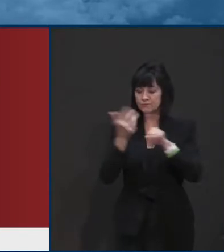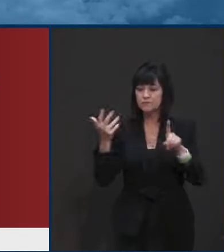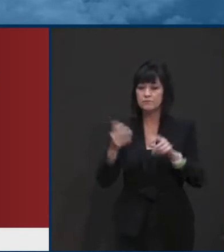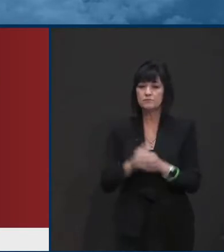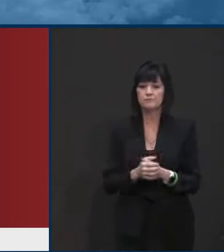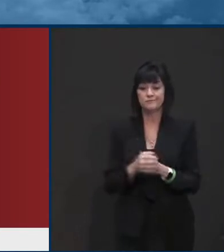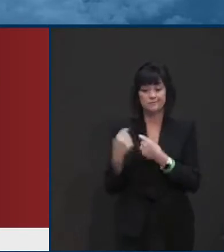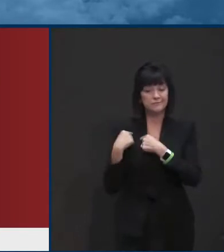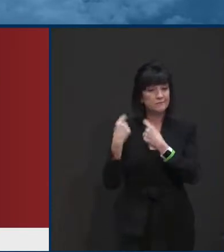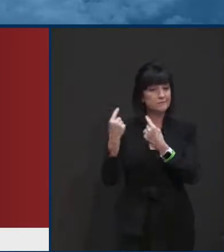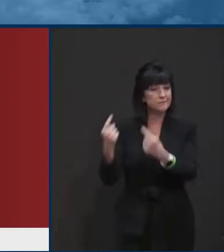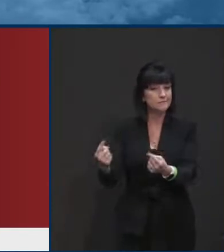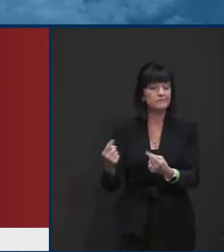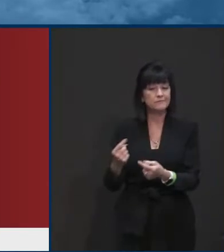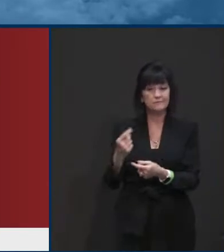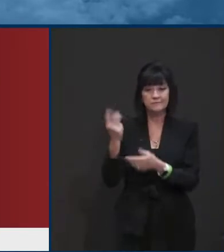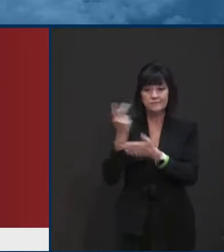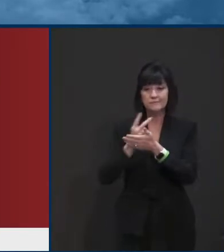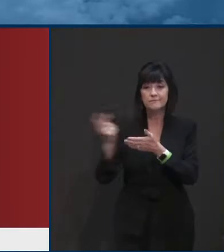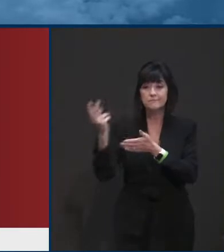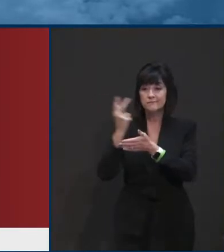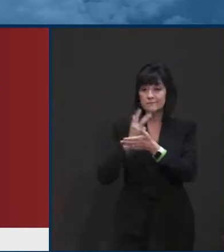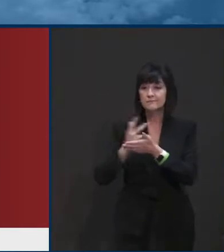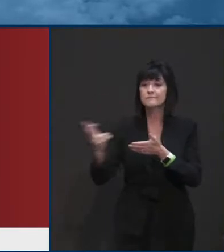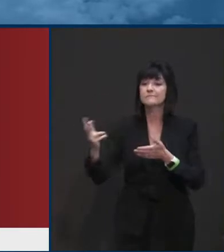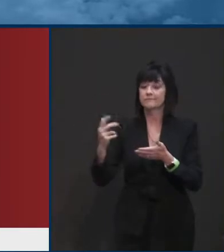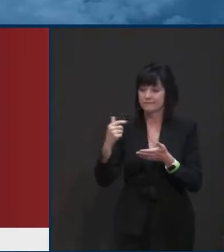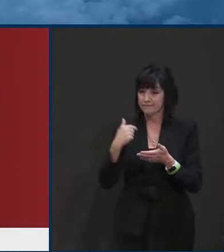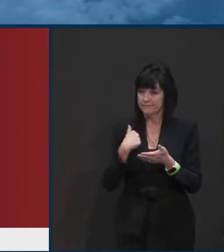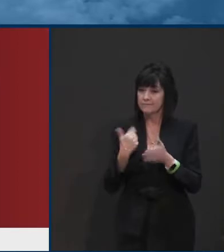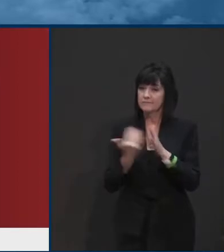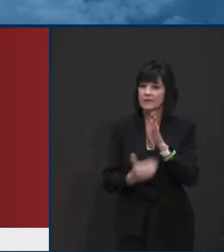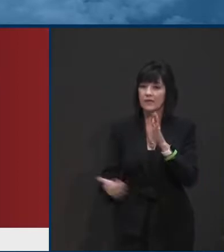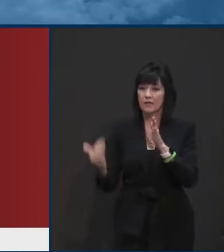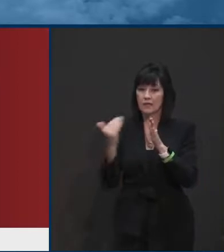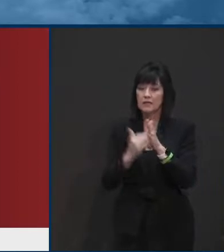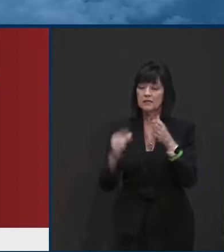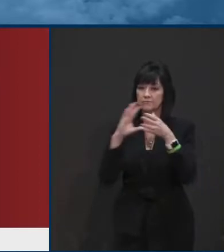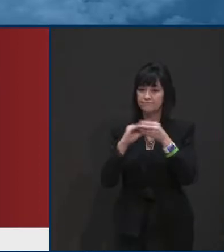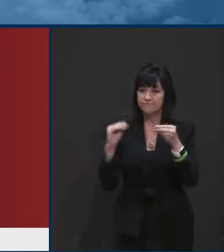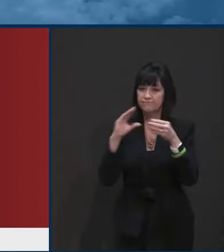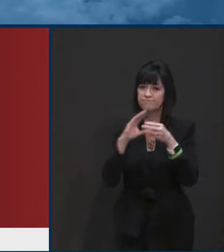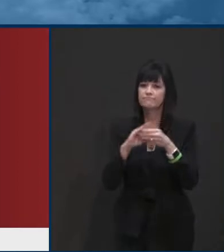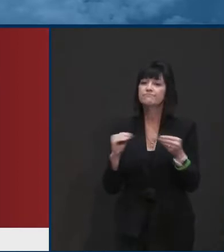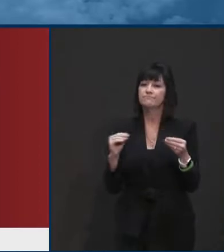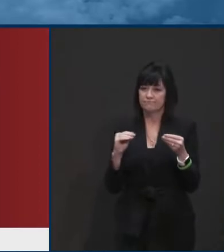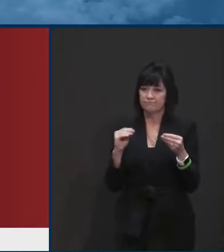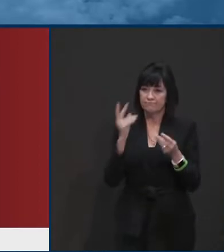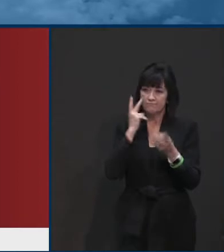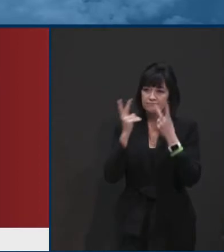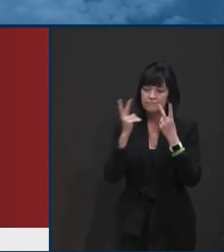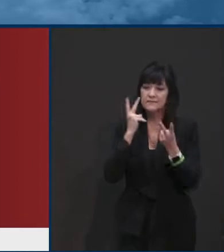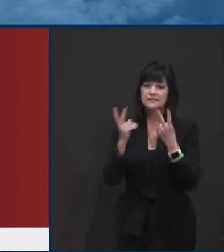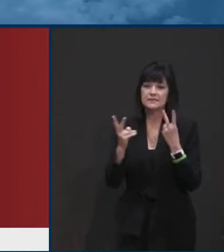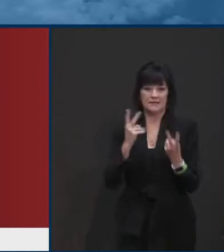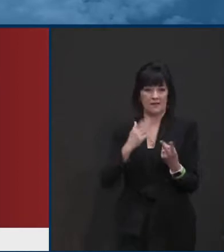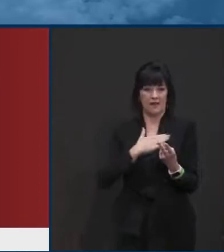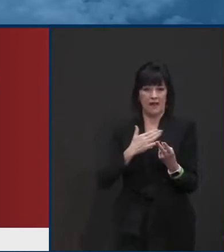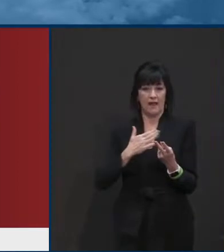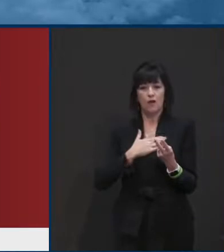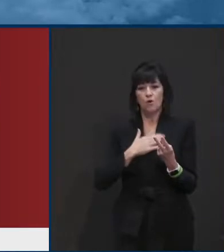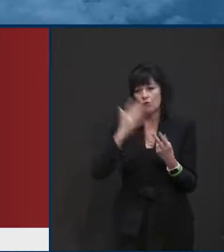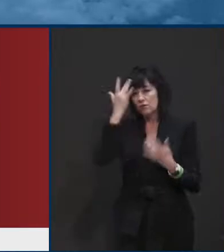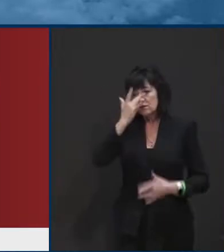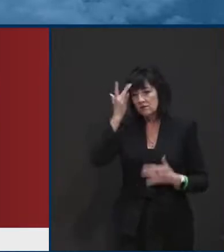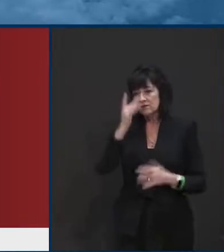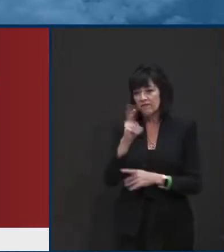that the number of positive cases and the presence of COVID-19 virus in our state has been